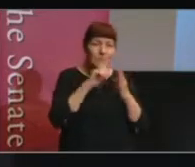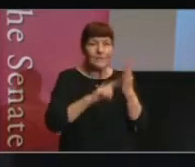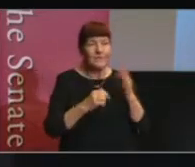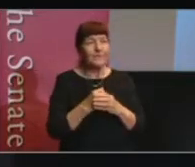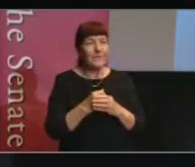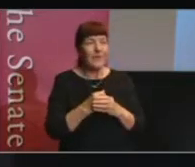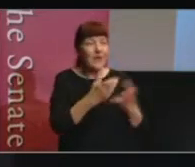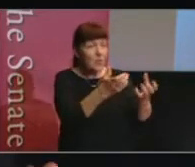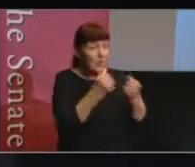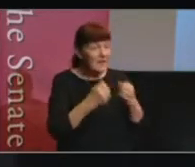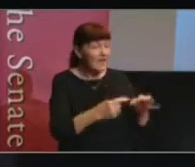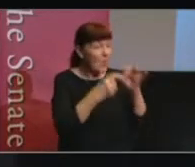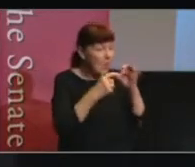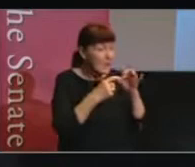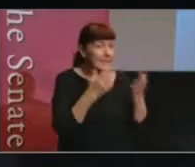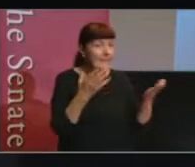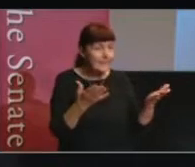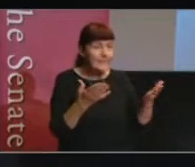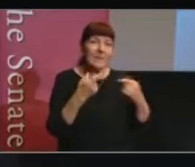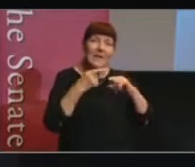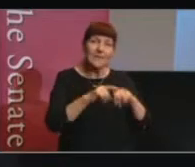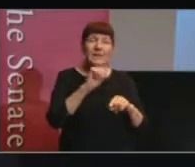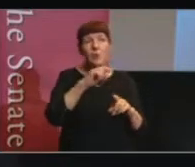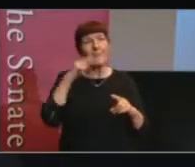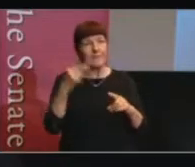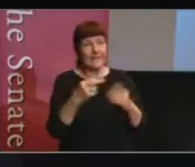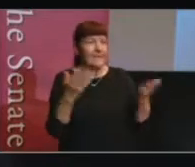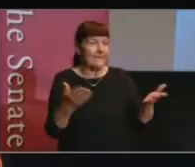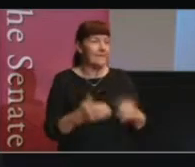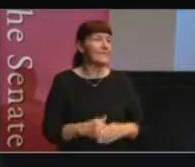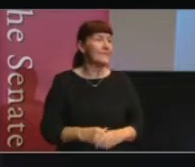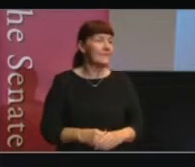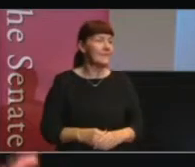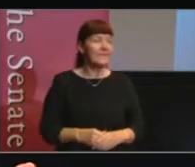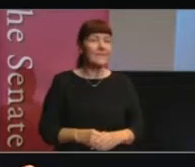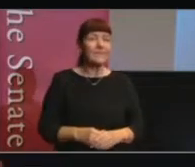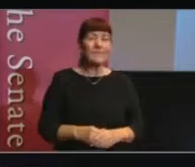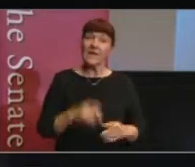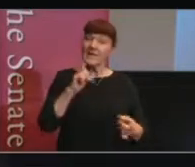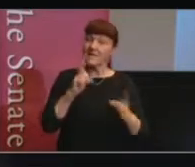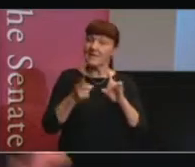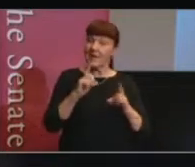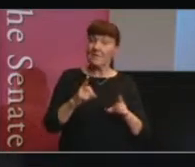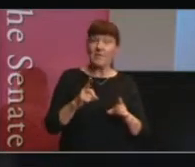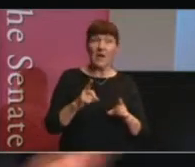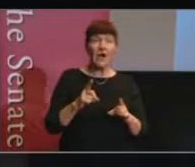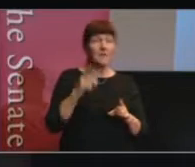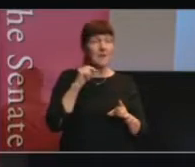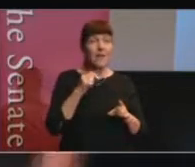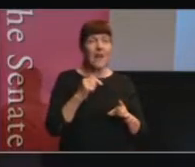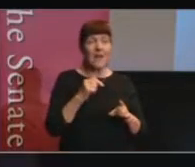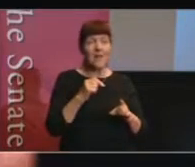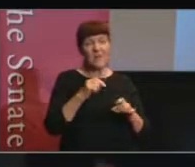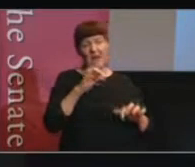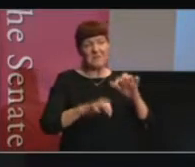quality or not? Well, this depends on your perspective. So sometimes you might say, end up getting all of this